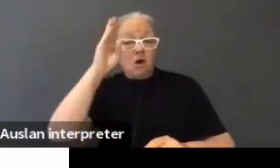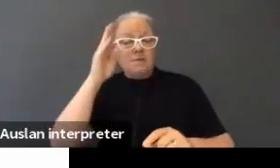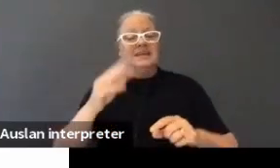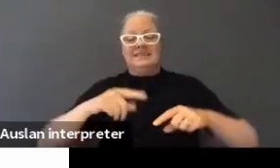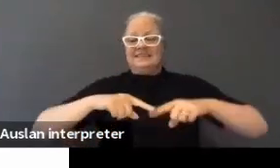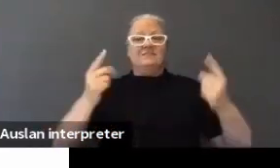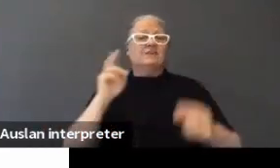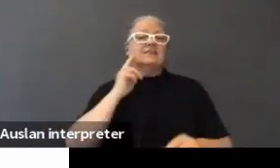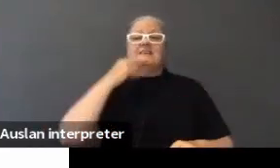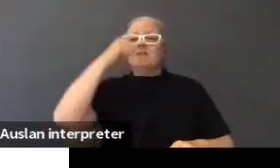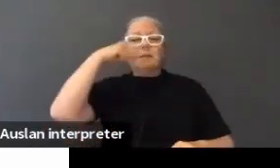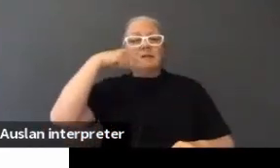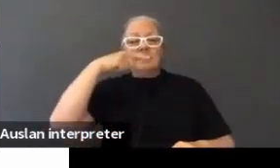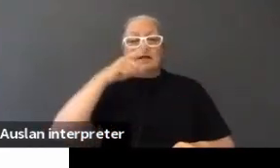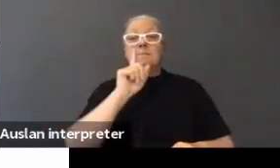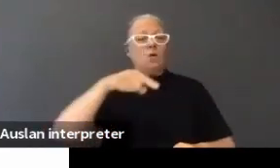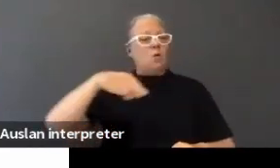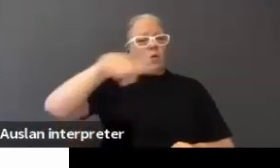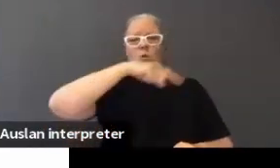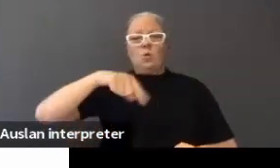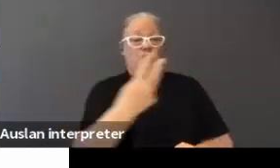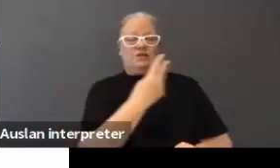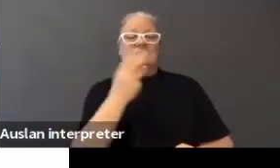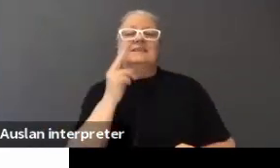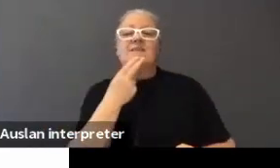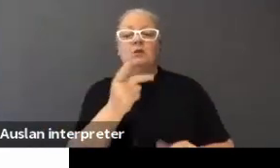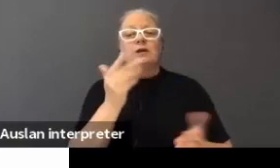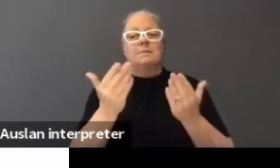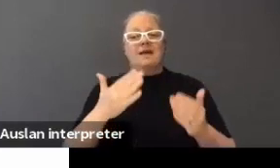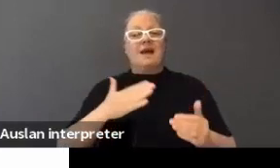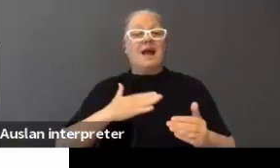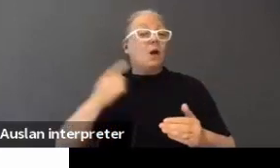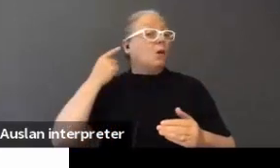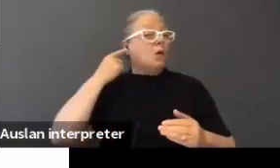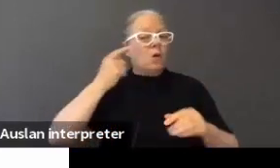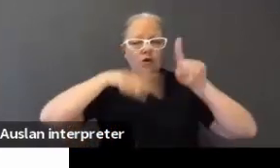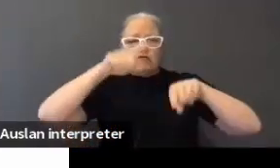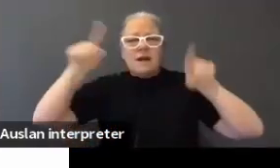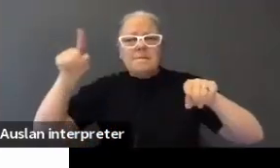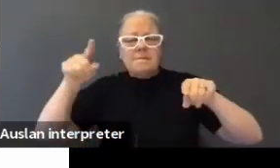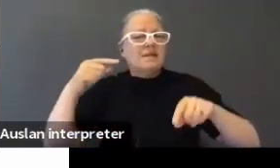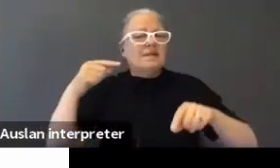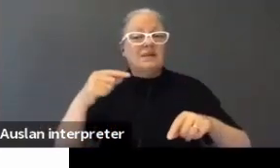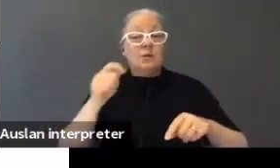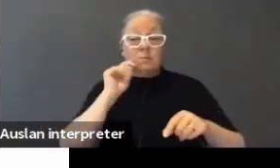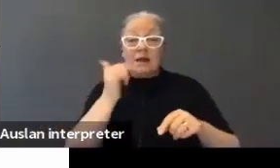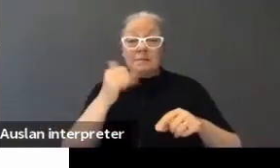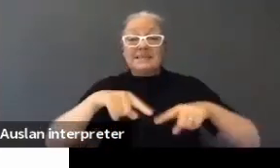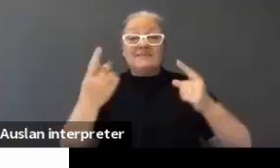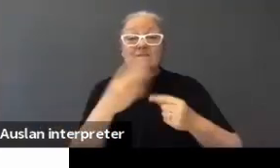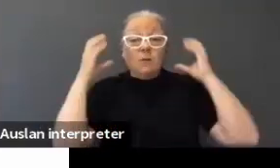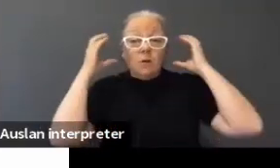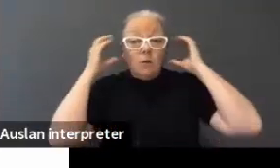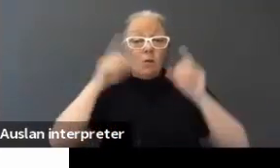Well, we're all deaf. Okay. If you compared our audiograms, you might not find a lot of difference between the audiograms,